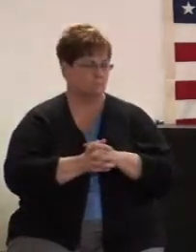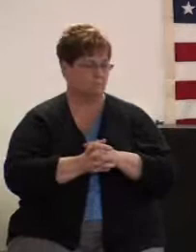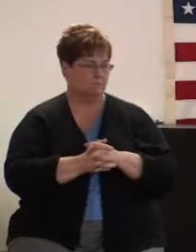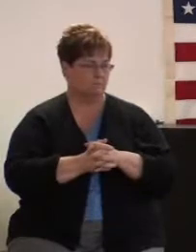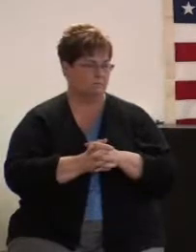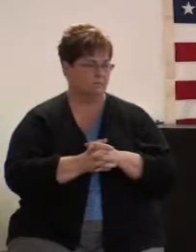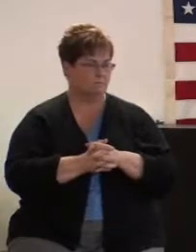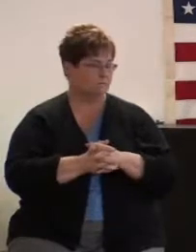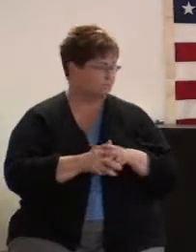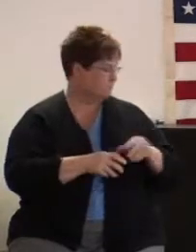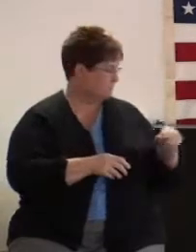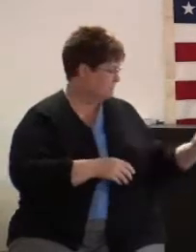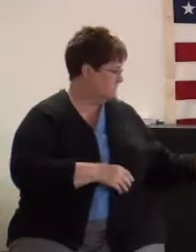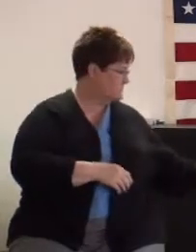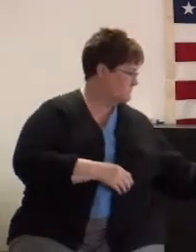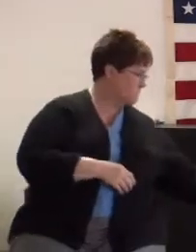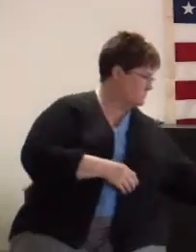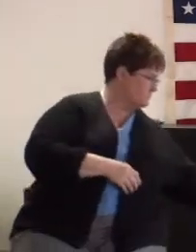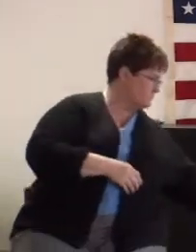boy boy boy boy Thank you.